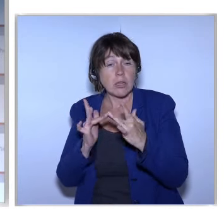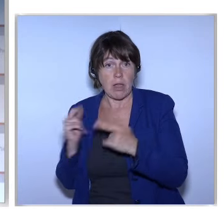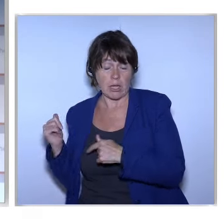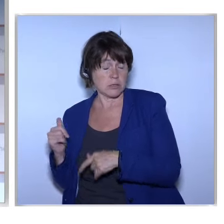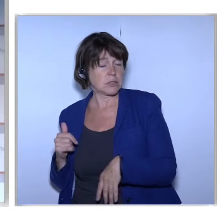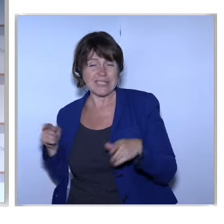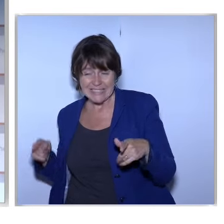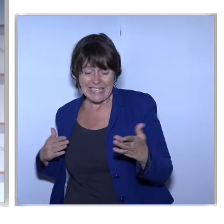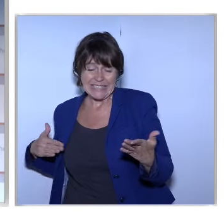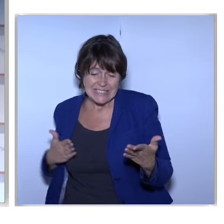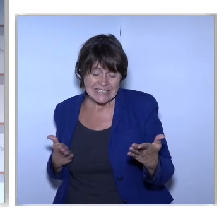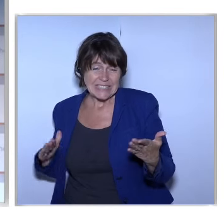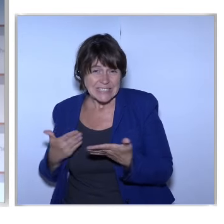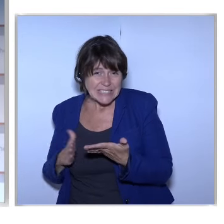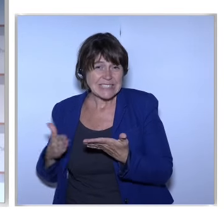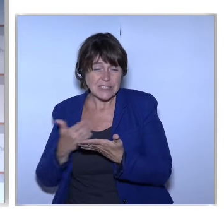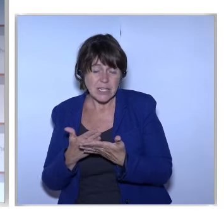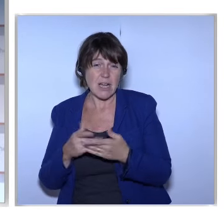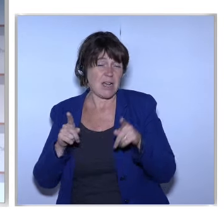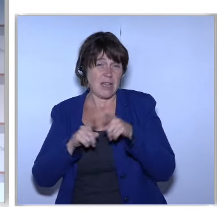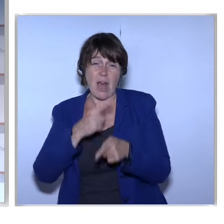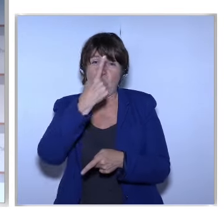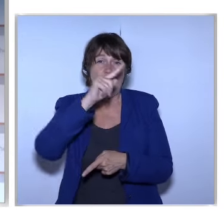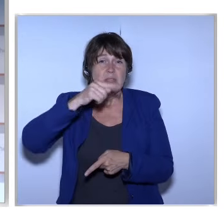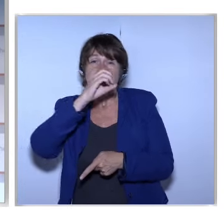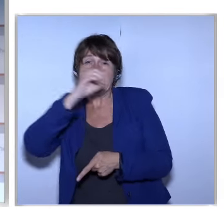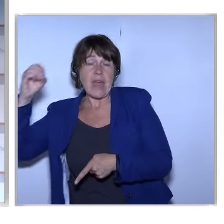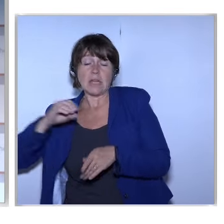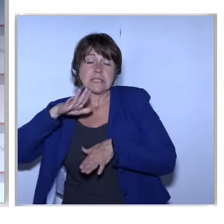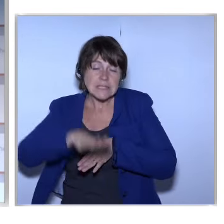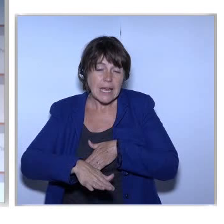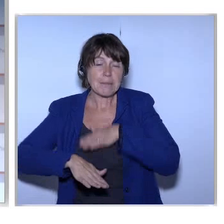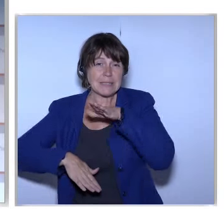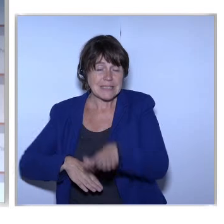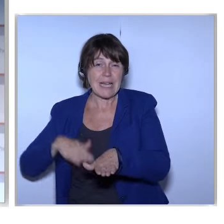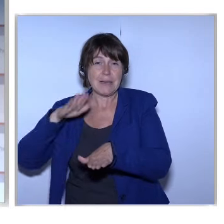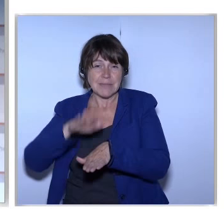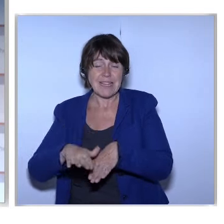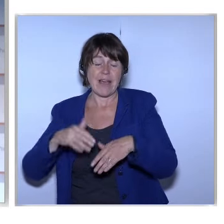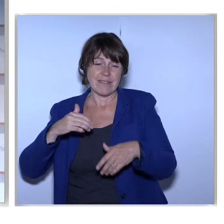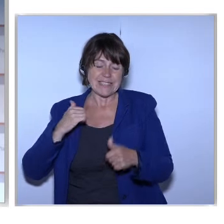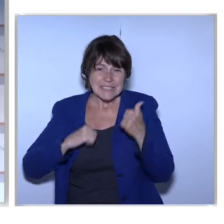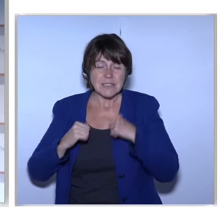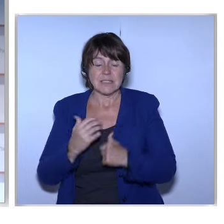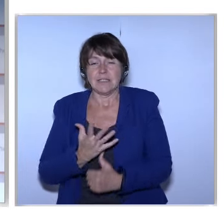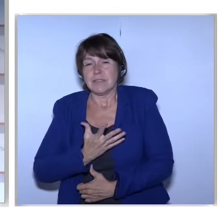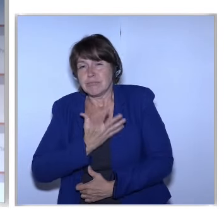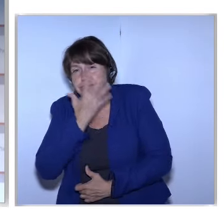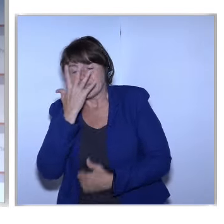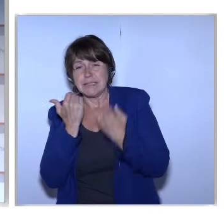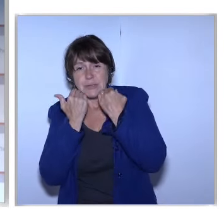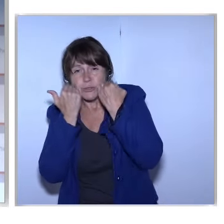Painful Journey Of A Thousand Steps They First Have To Overcome Their Sense Of Shame And Isolation